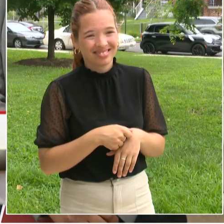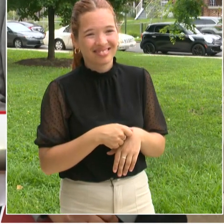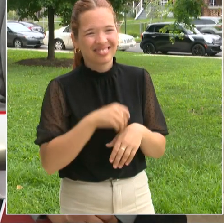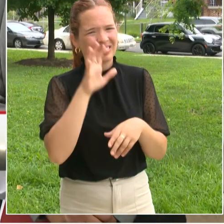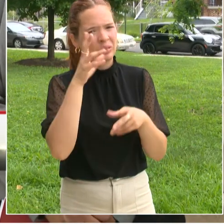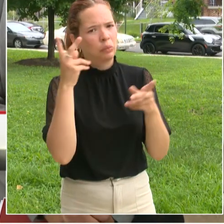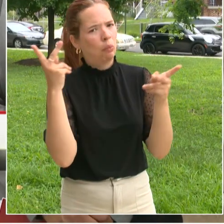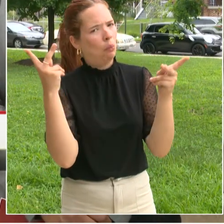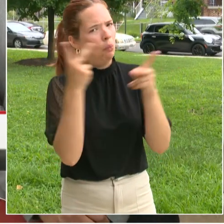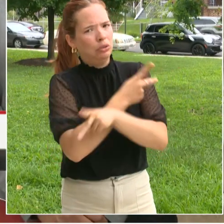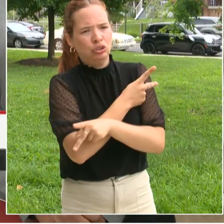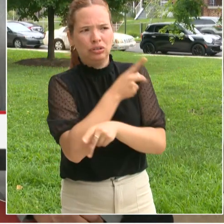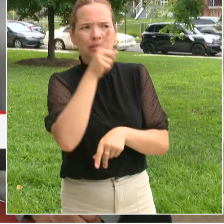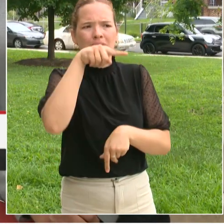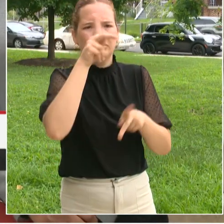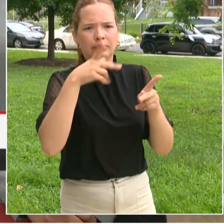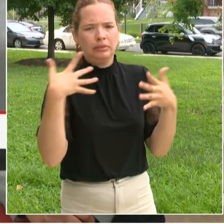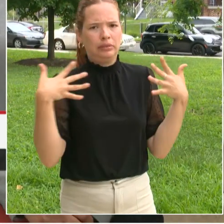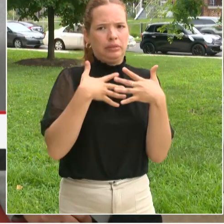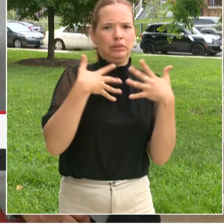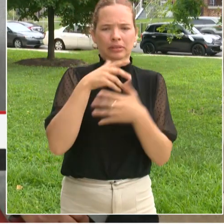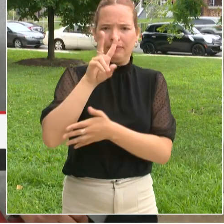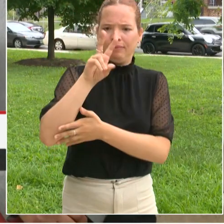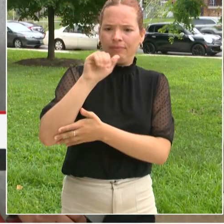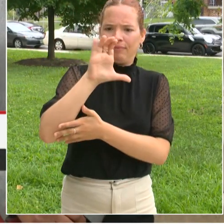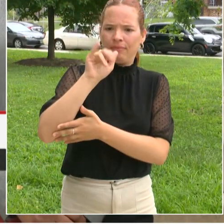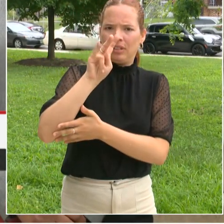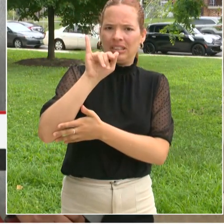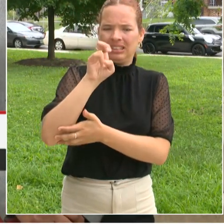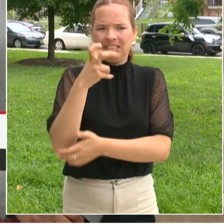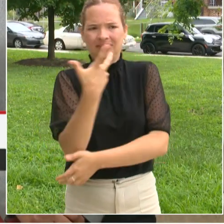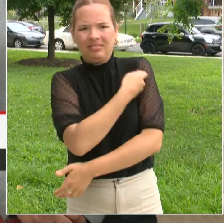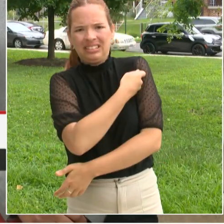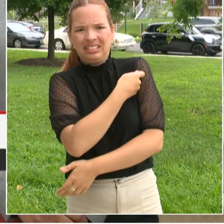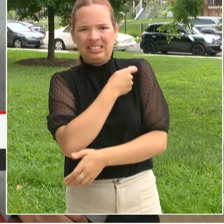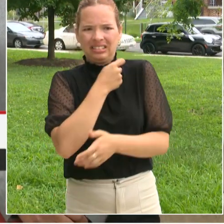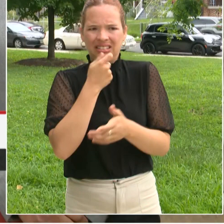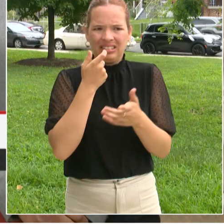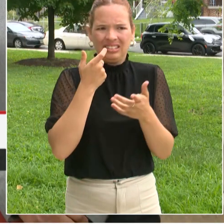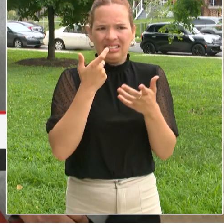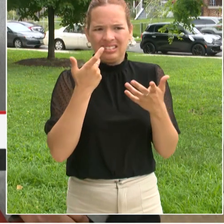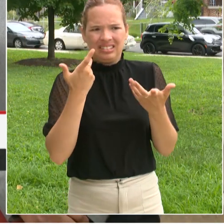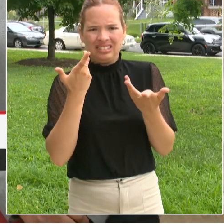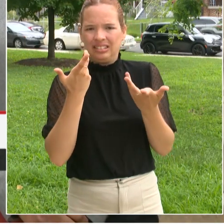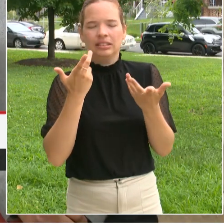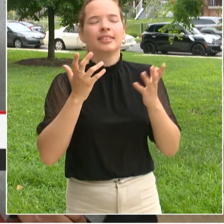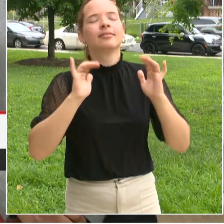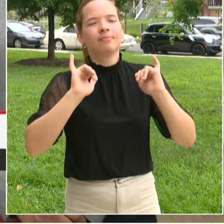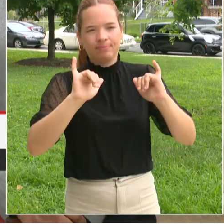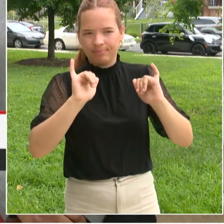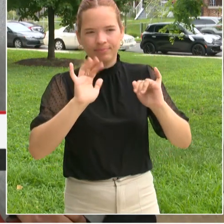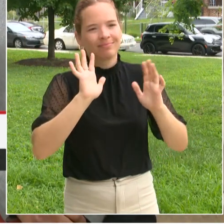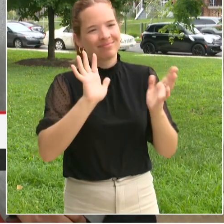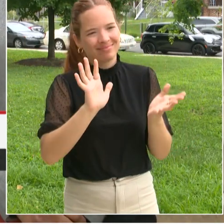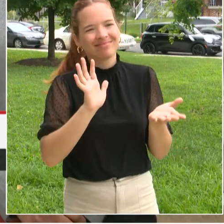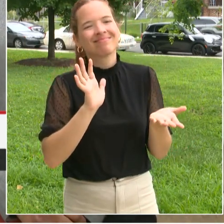about all childhood vaccines and immunizations so sometimes there's just the language around it can be confusing as well.